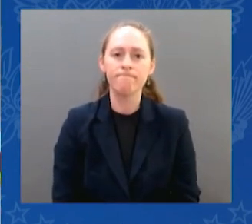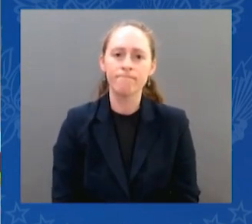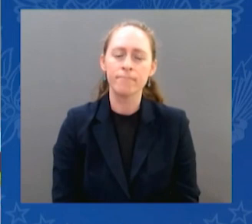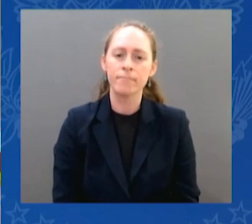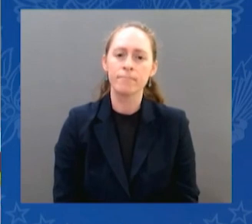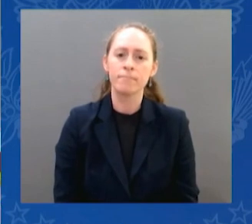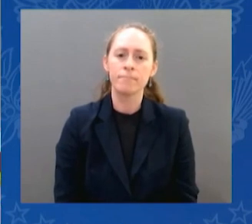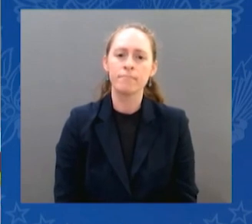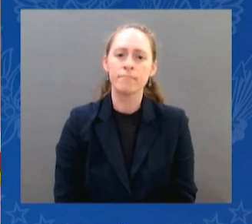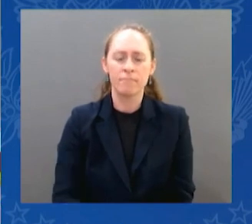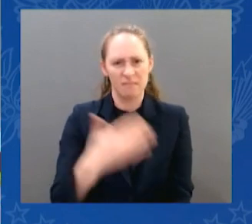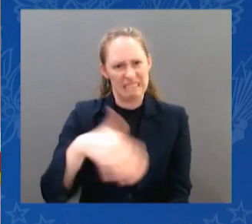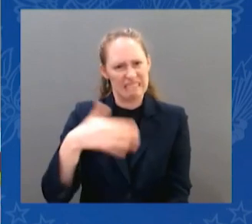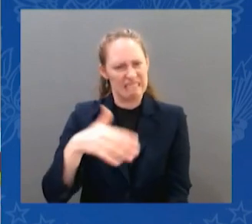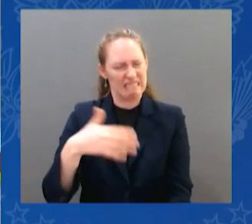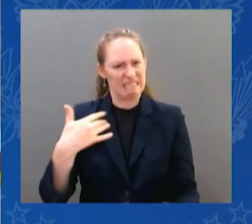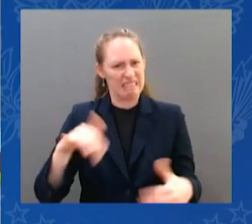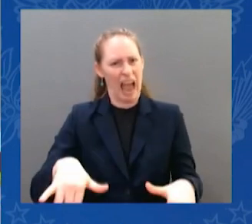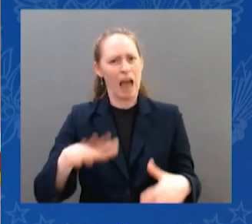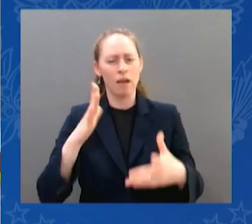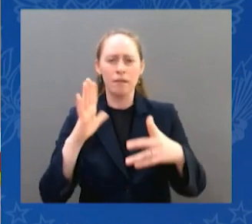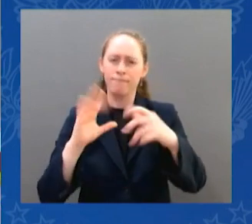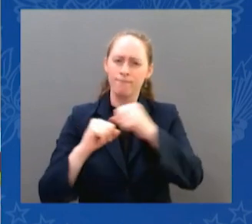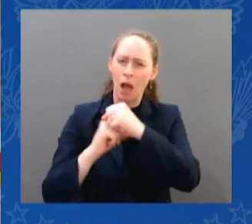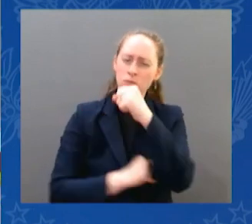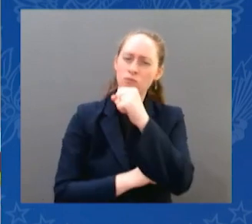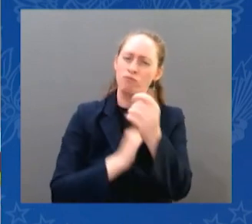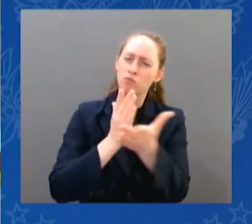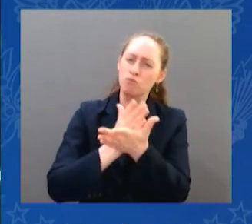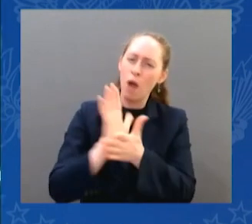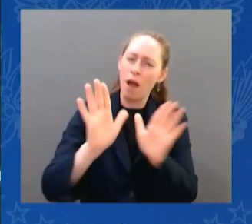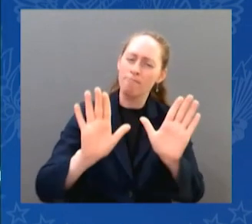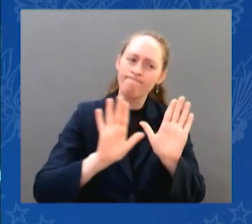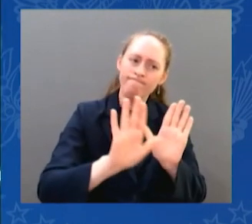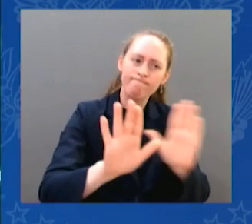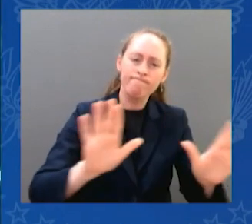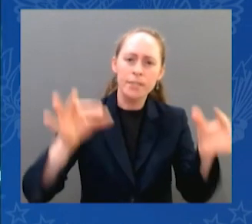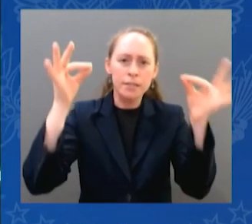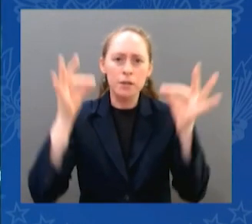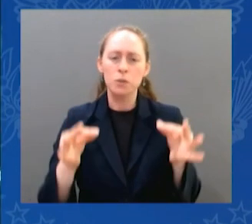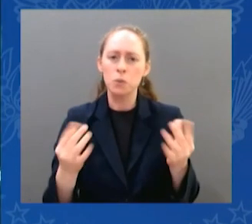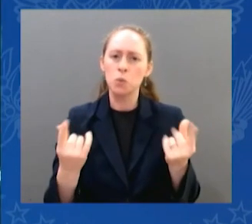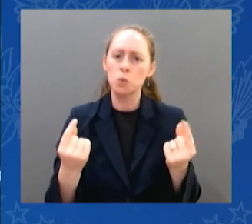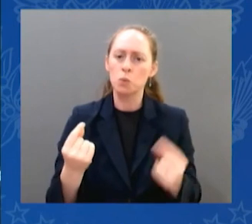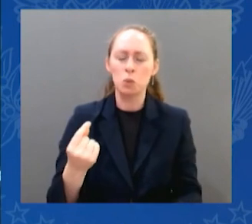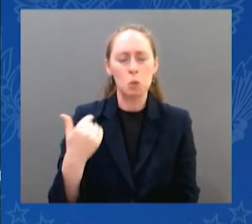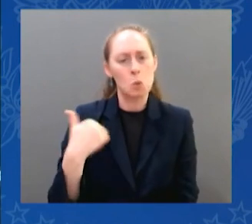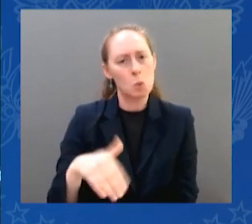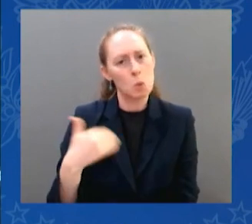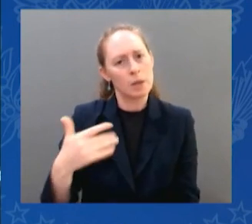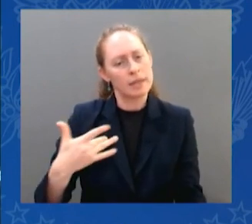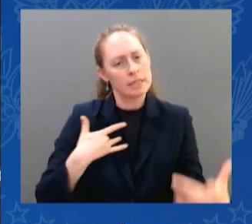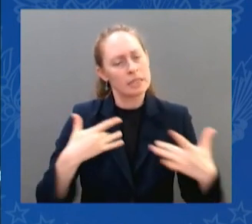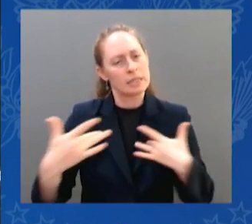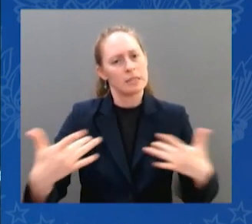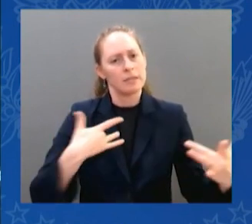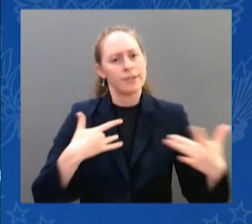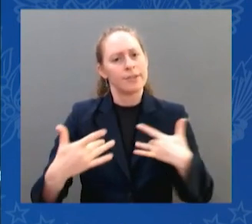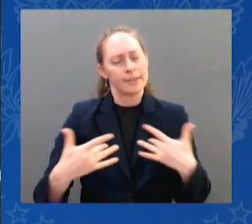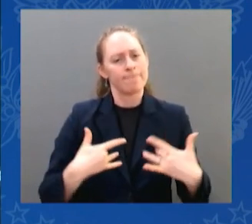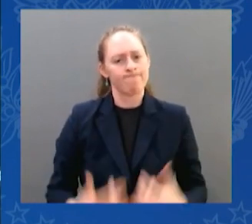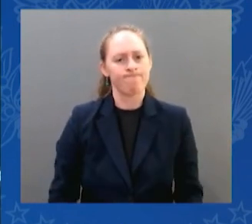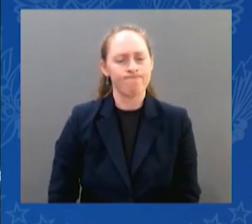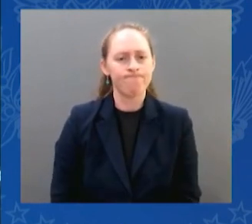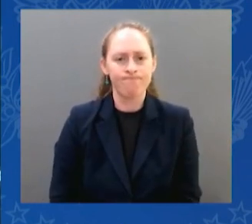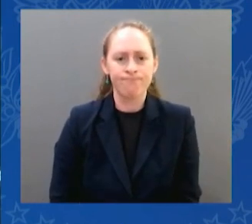out, Kathy, we're going to it's just going to be a big deal that we get people out to vote because here's what's going to happen.